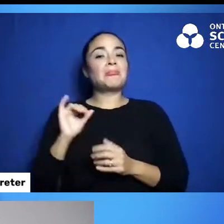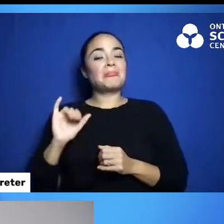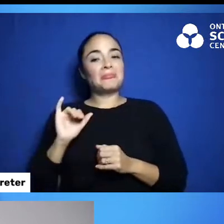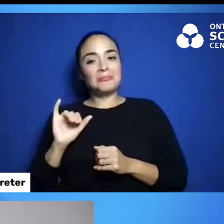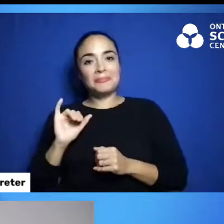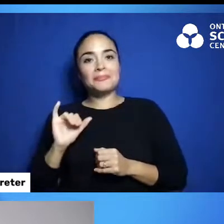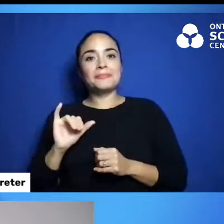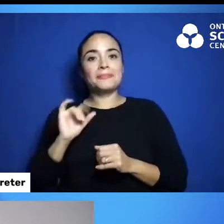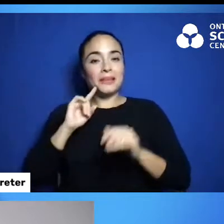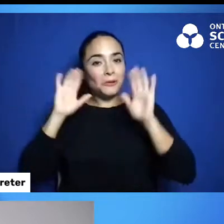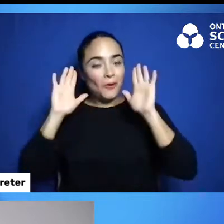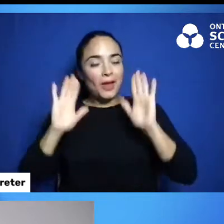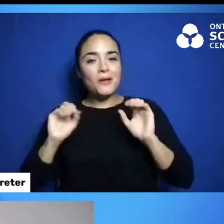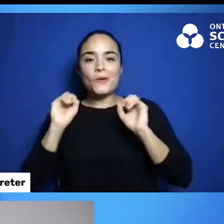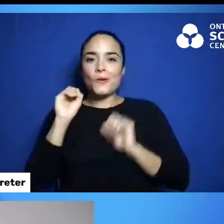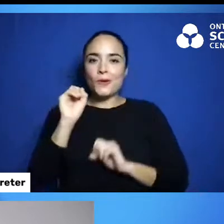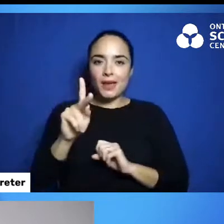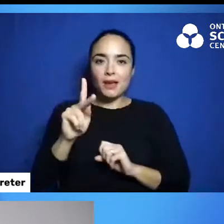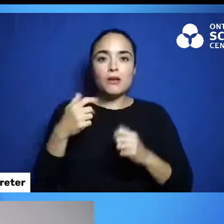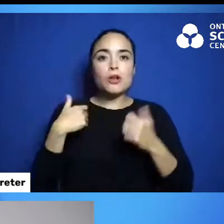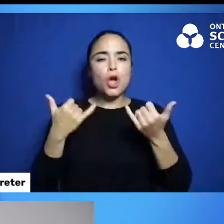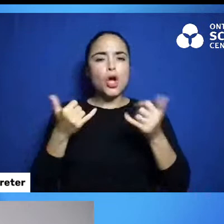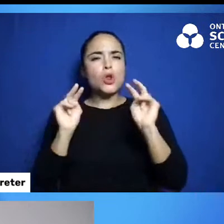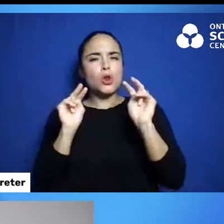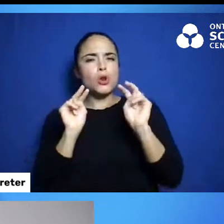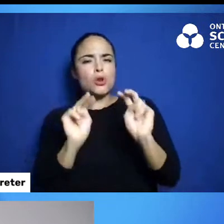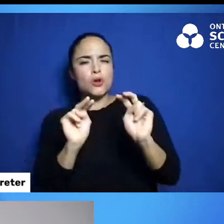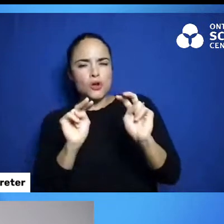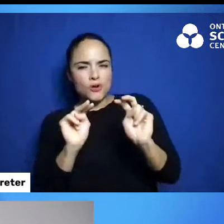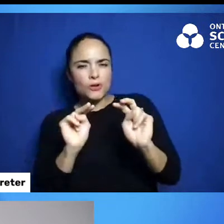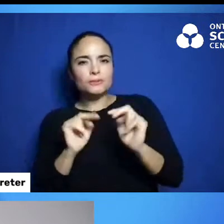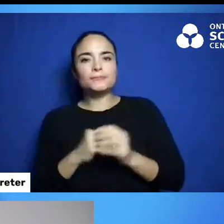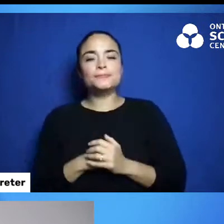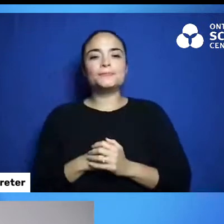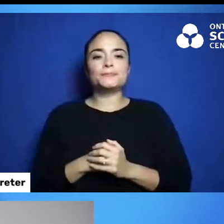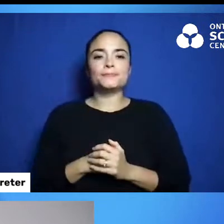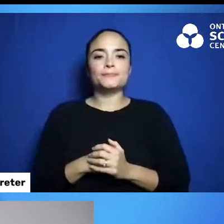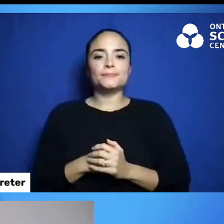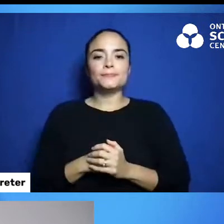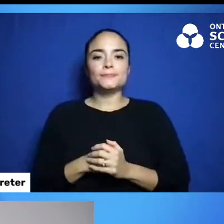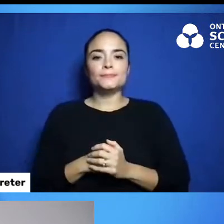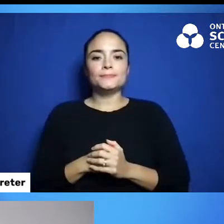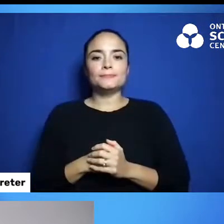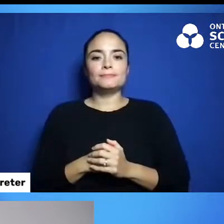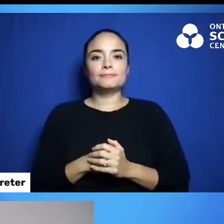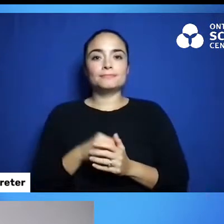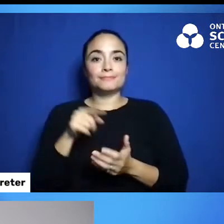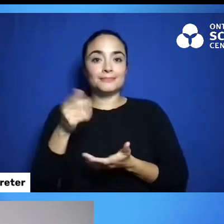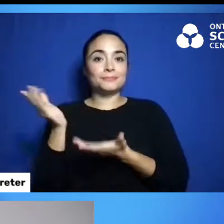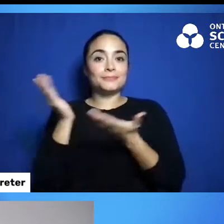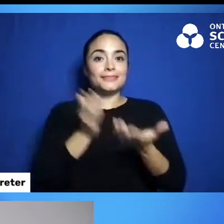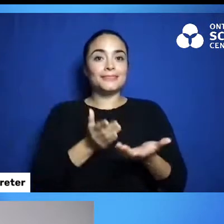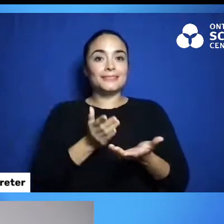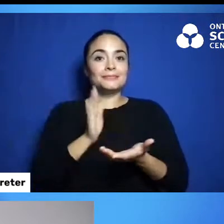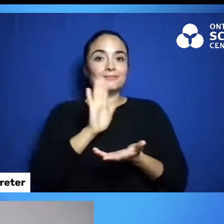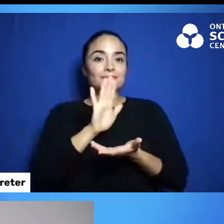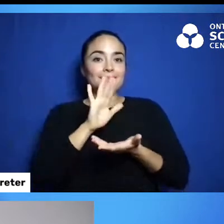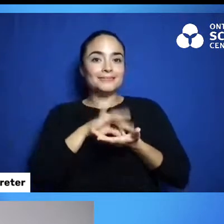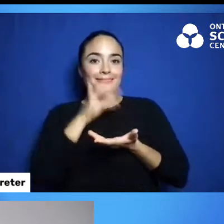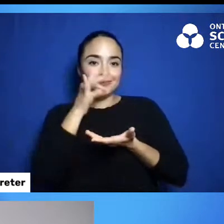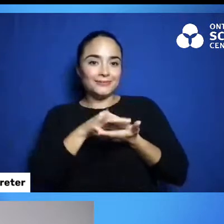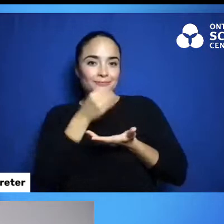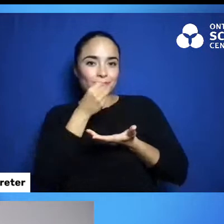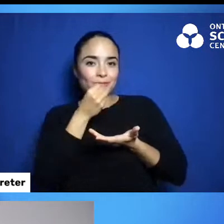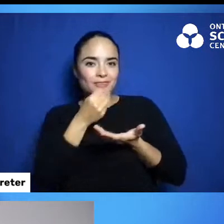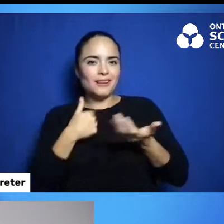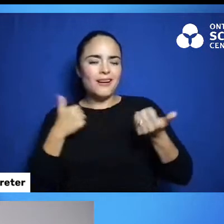Well, let's take a quick look. So, I have with me my snacks. Oh, I got so many snacks